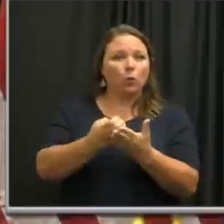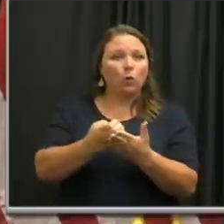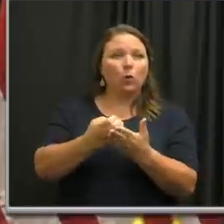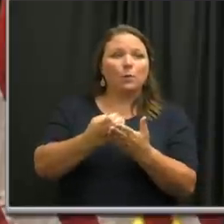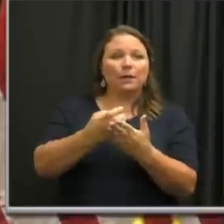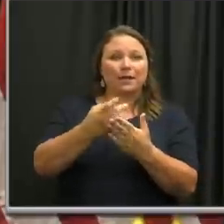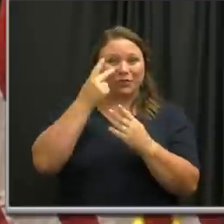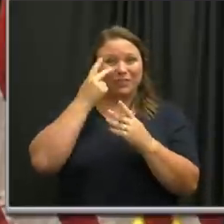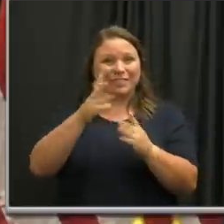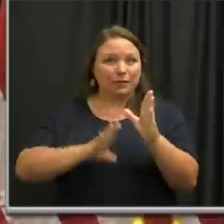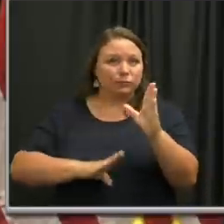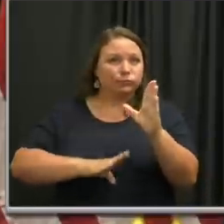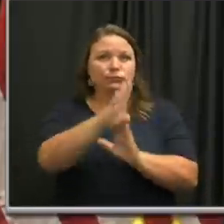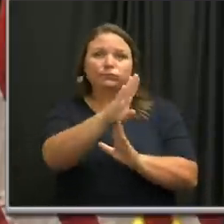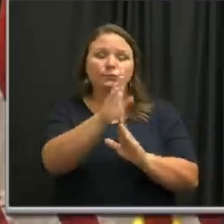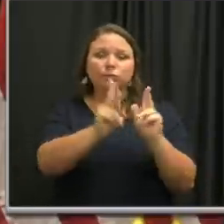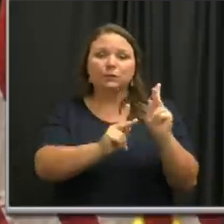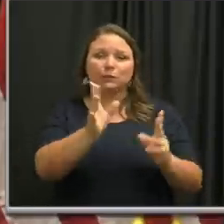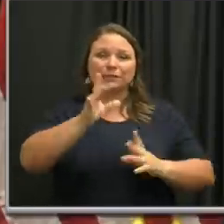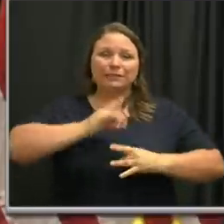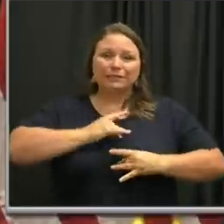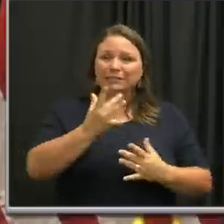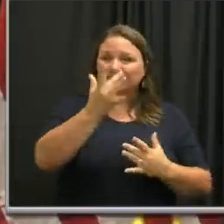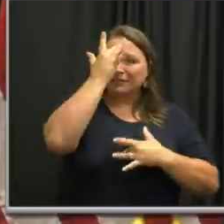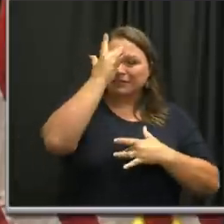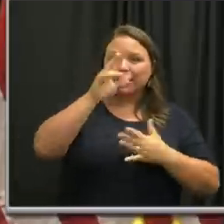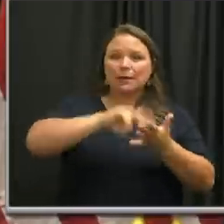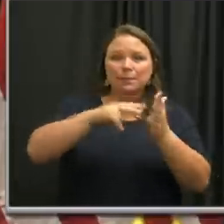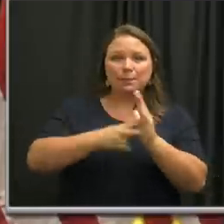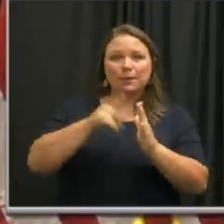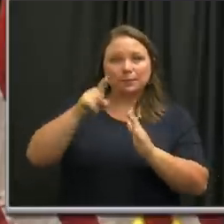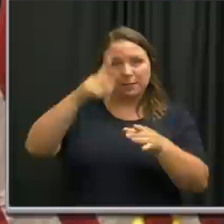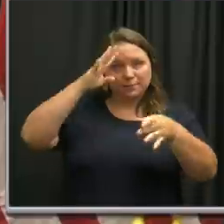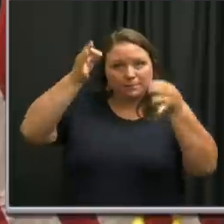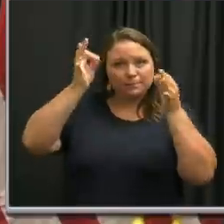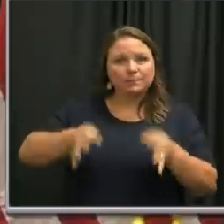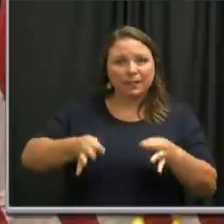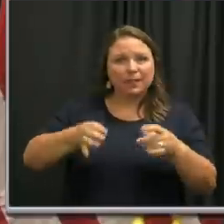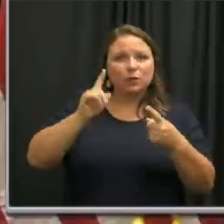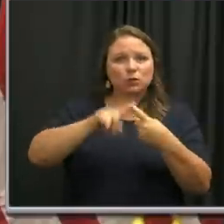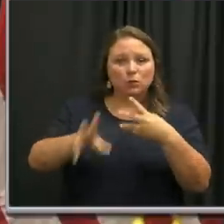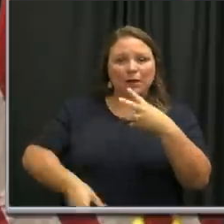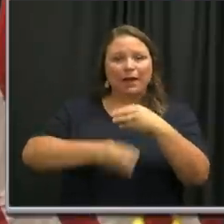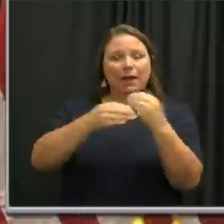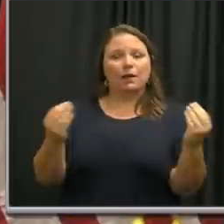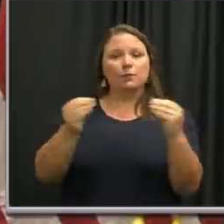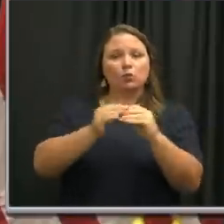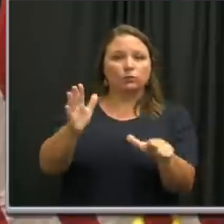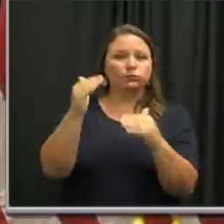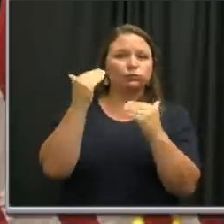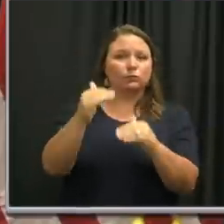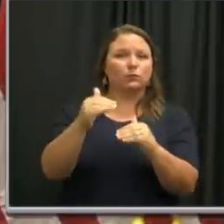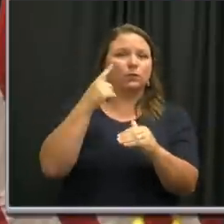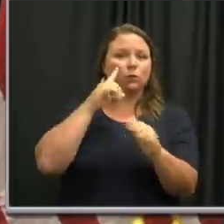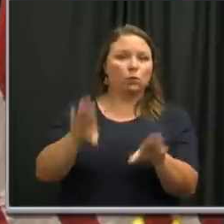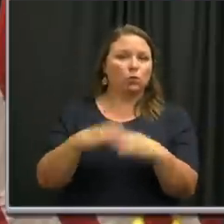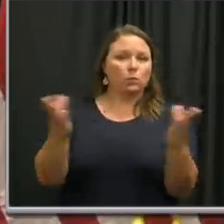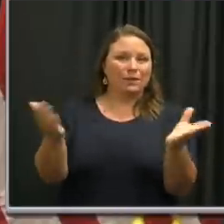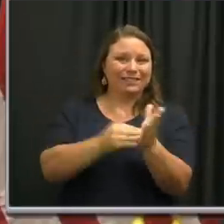a spike in cases would result in a public health decision to impose more restrictions on our reopening.